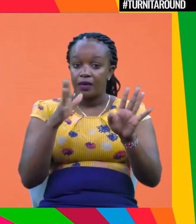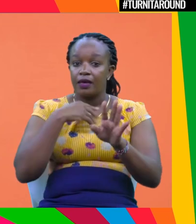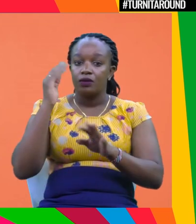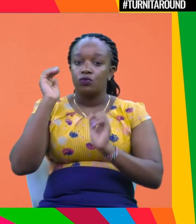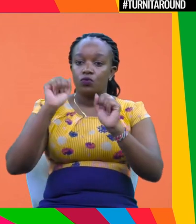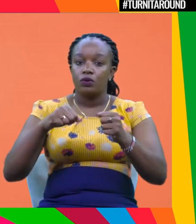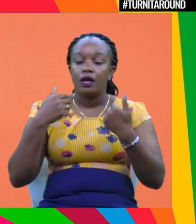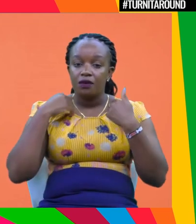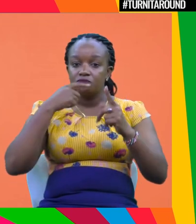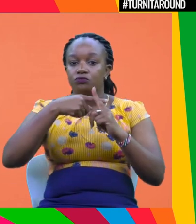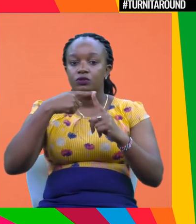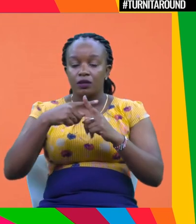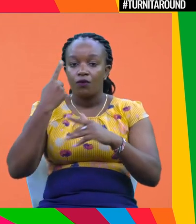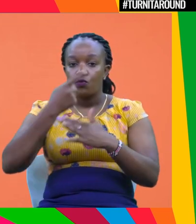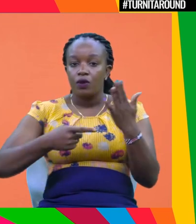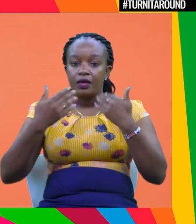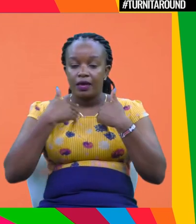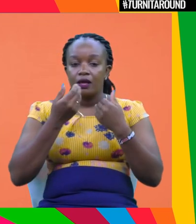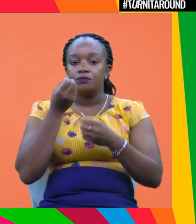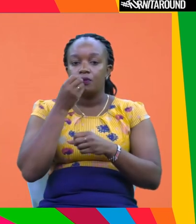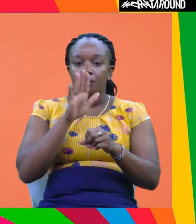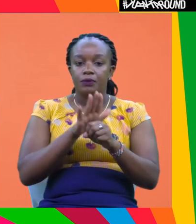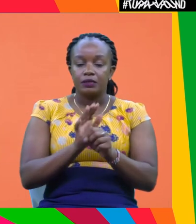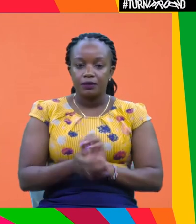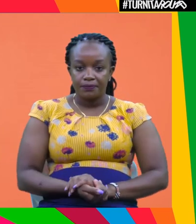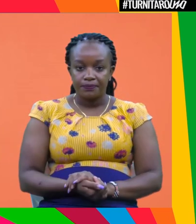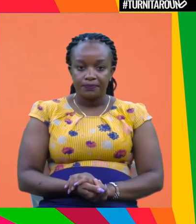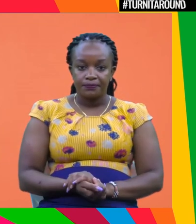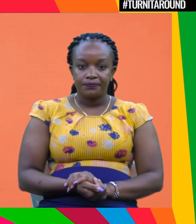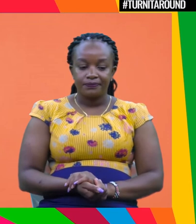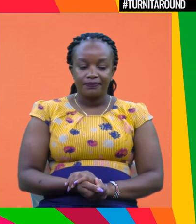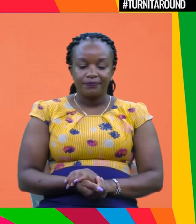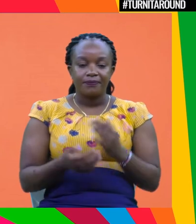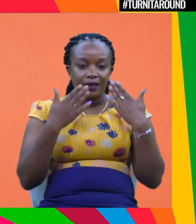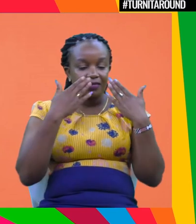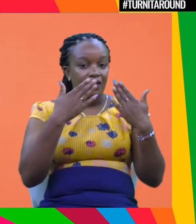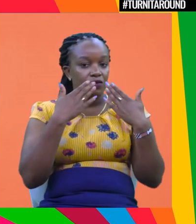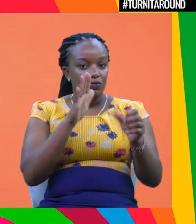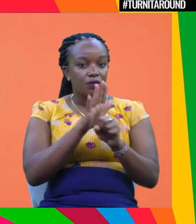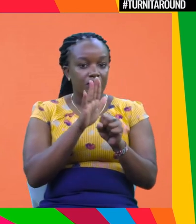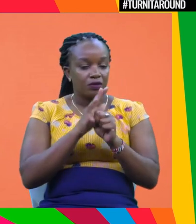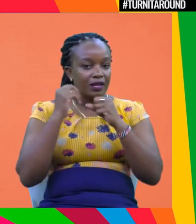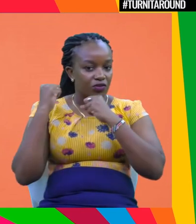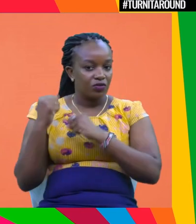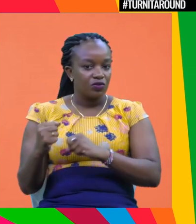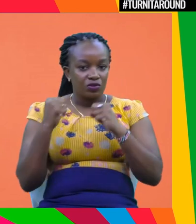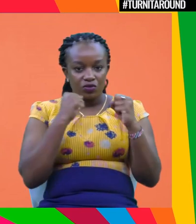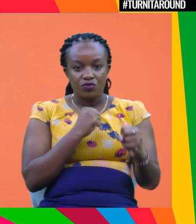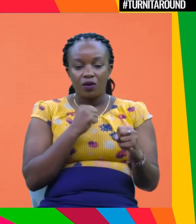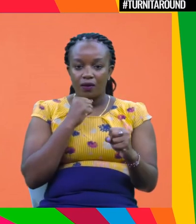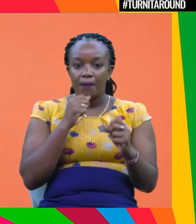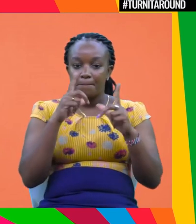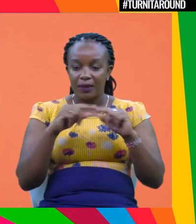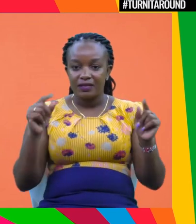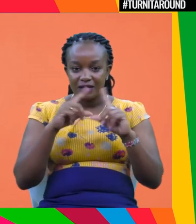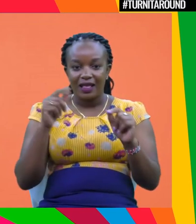really positive from the economic standpoint. Thank you, Johan, for the strong message. I thought I was watching a speech